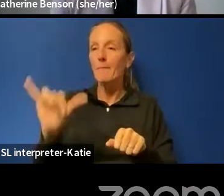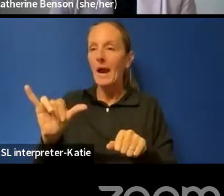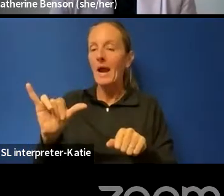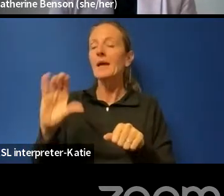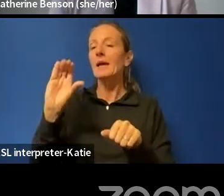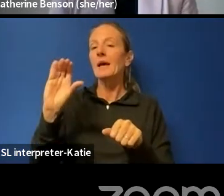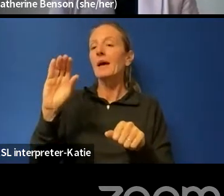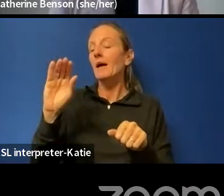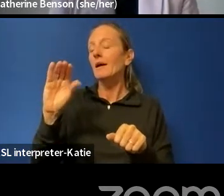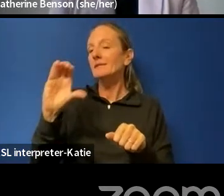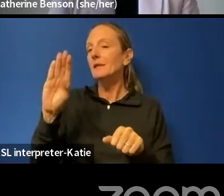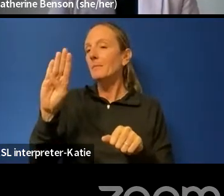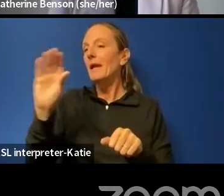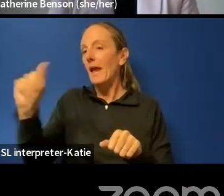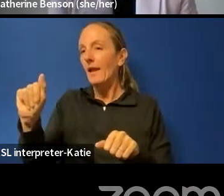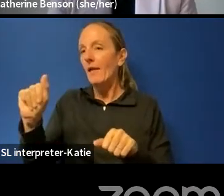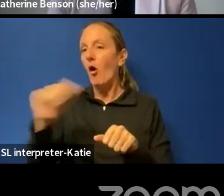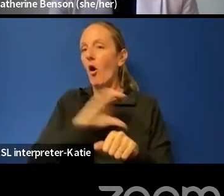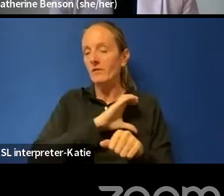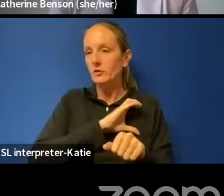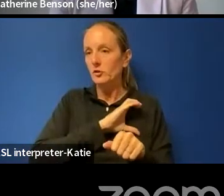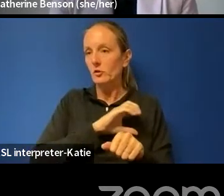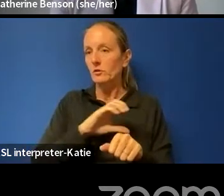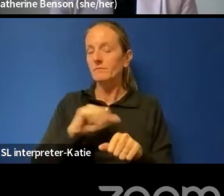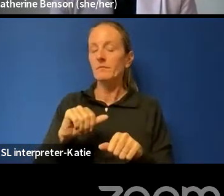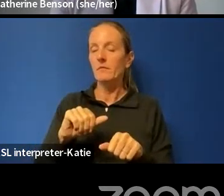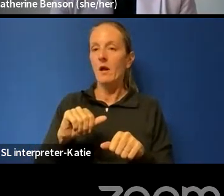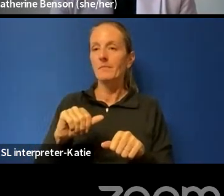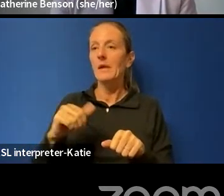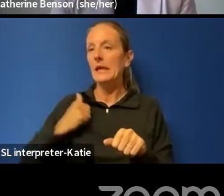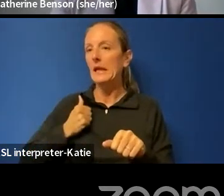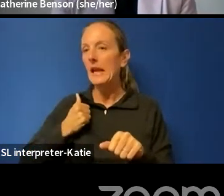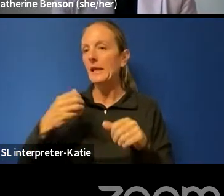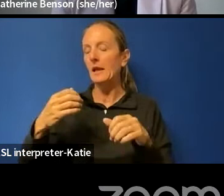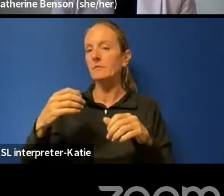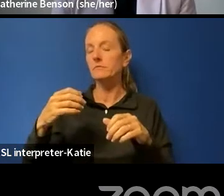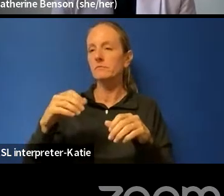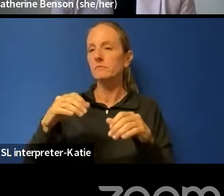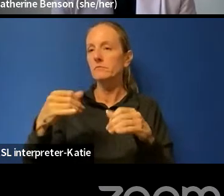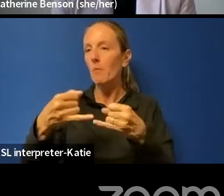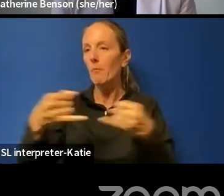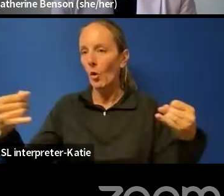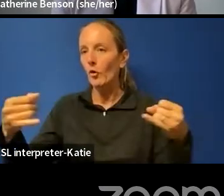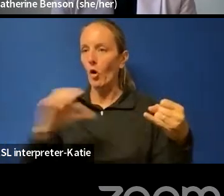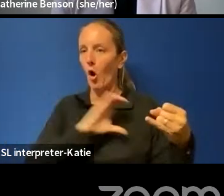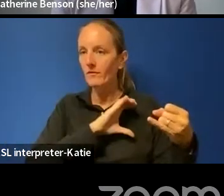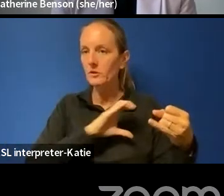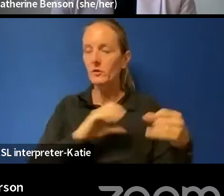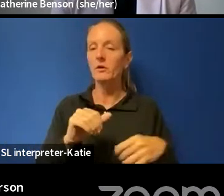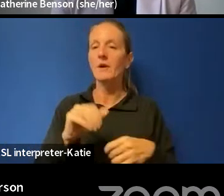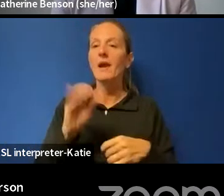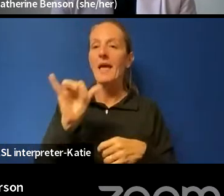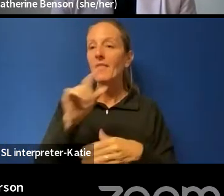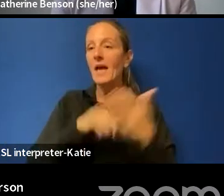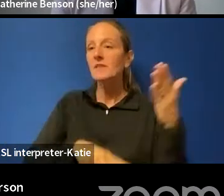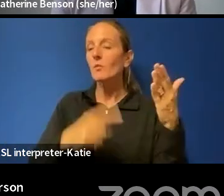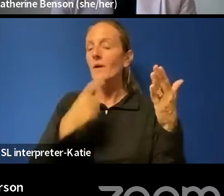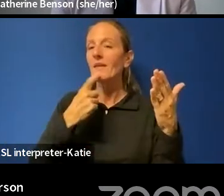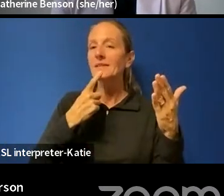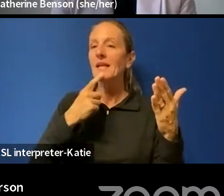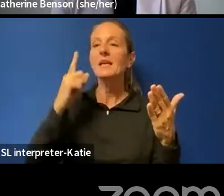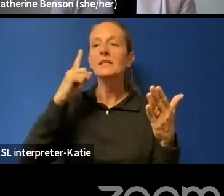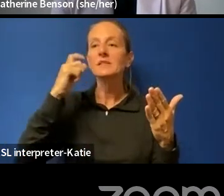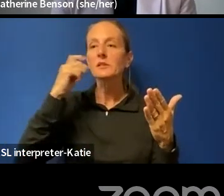Border Services officer, without any kind of suspicion. And that's the kind of thing that lawyers and courts call suspicionless searches.